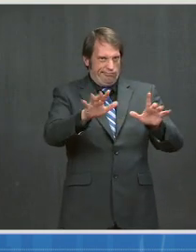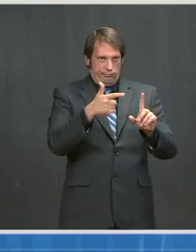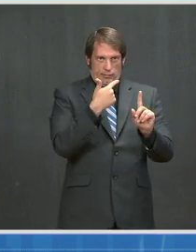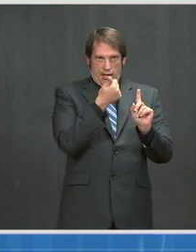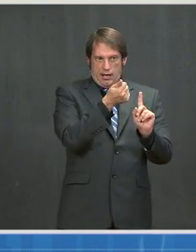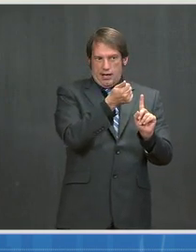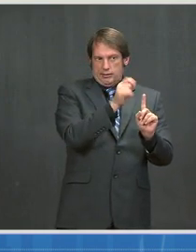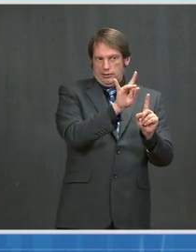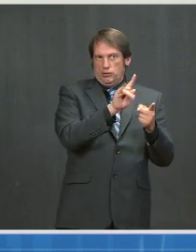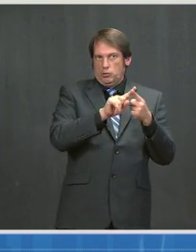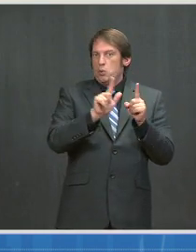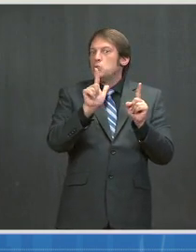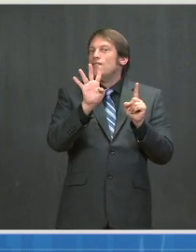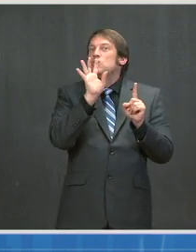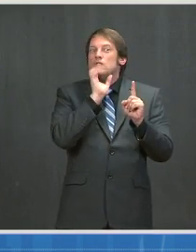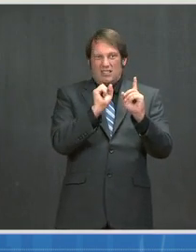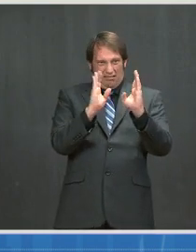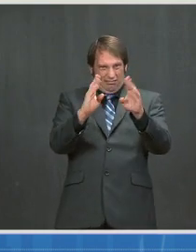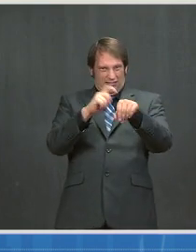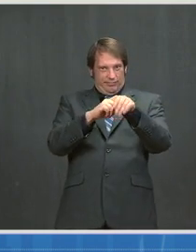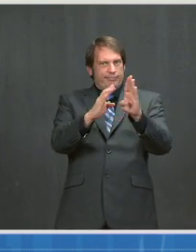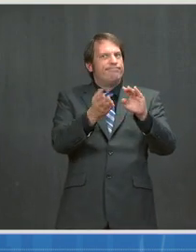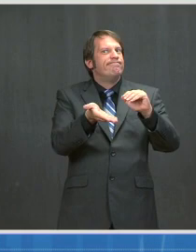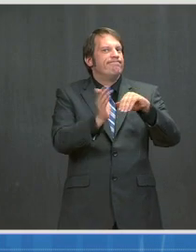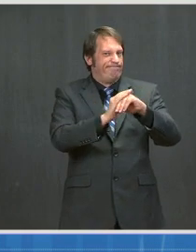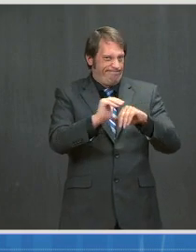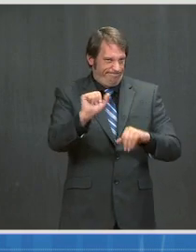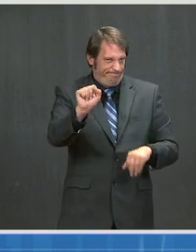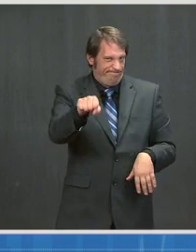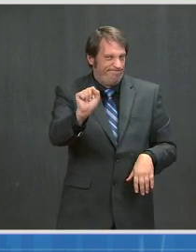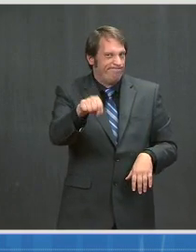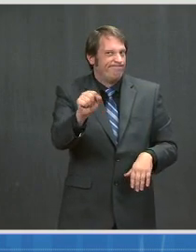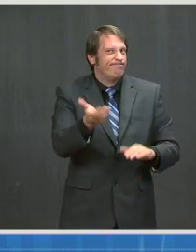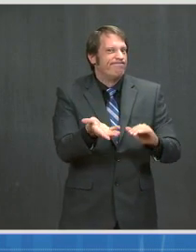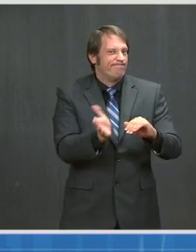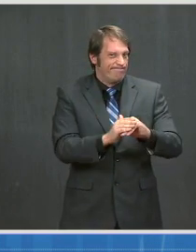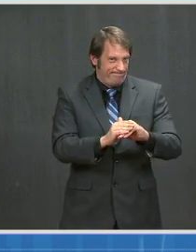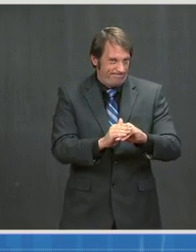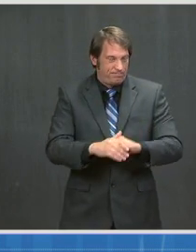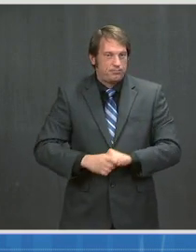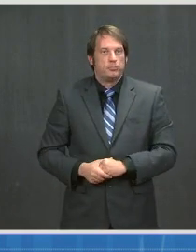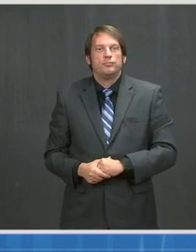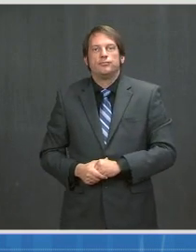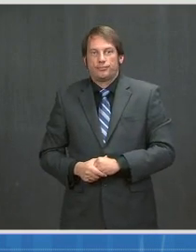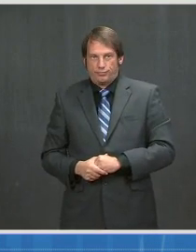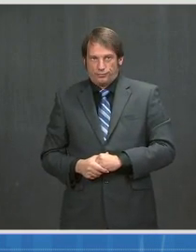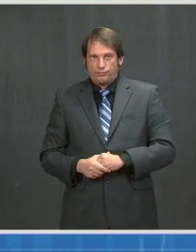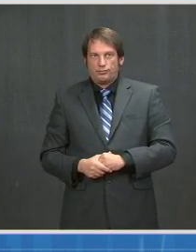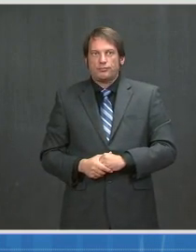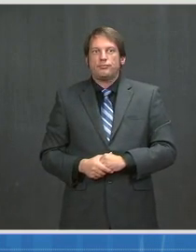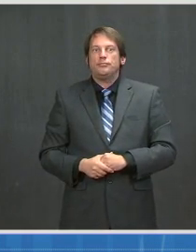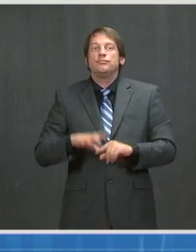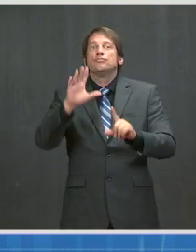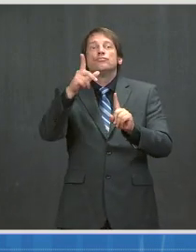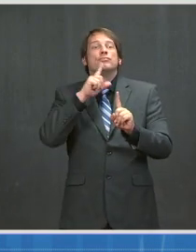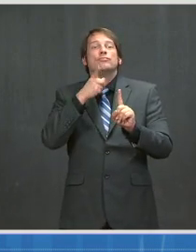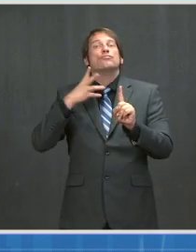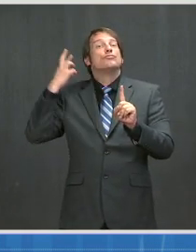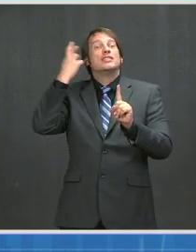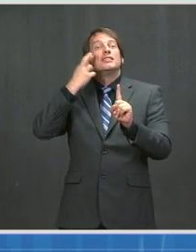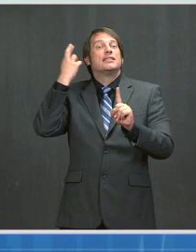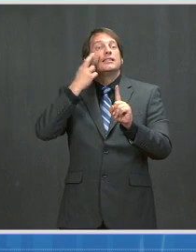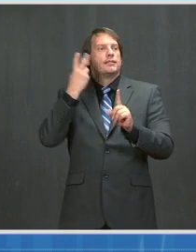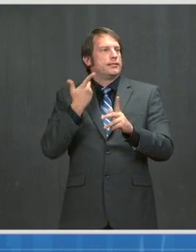some peaks in cases. And many of these, as I noted, are related to extracurricular activities and